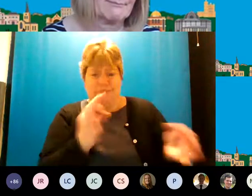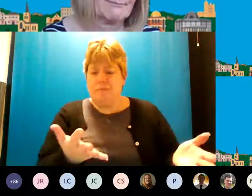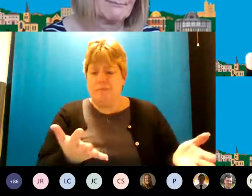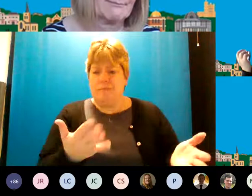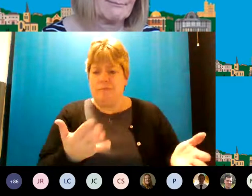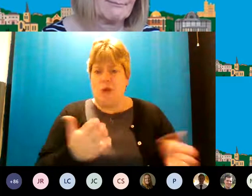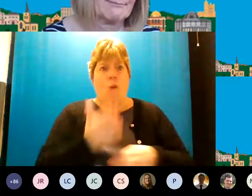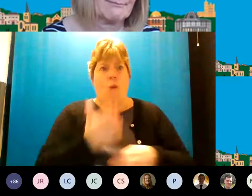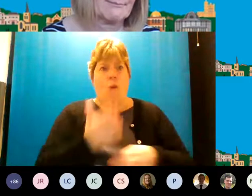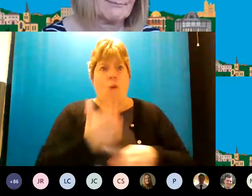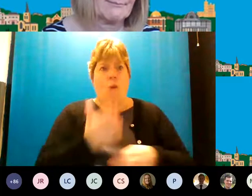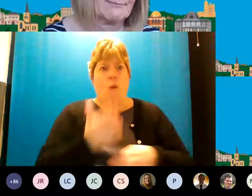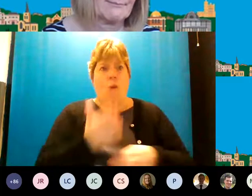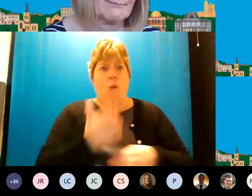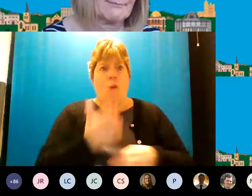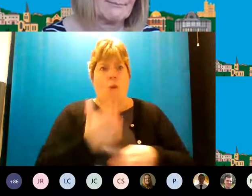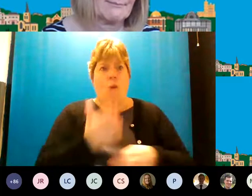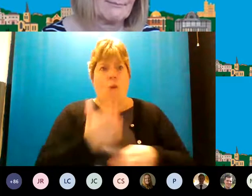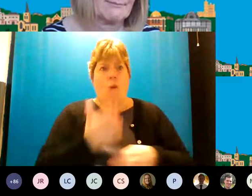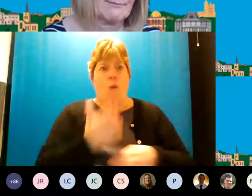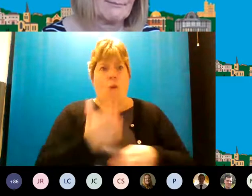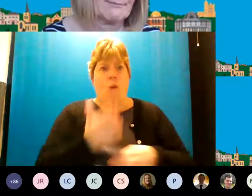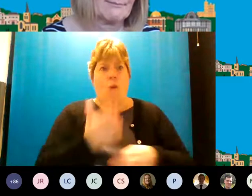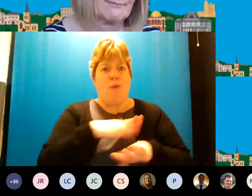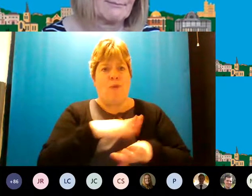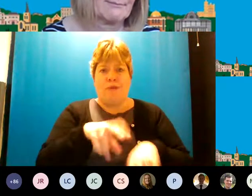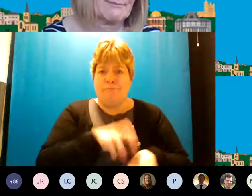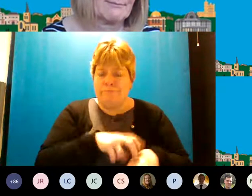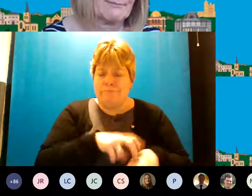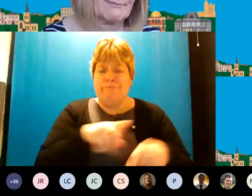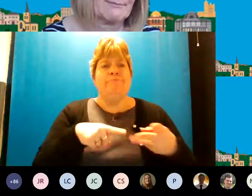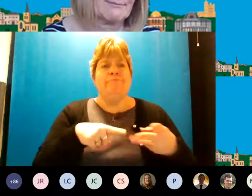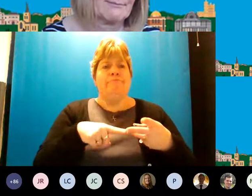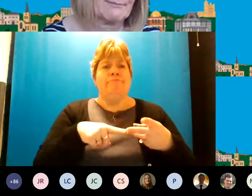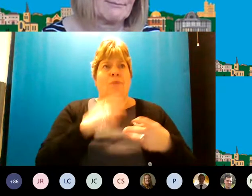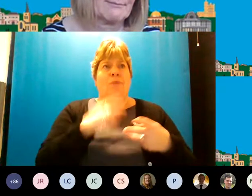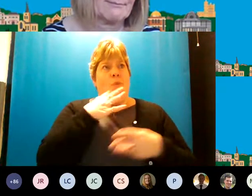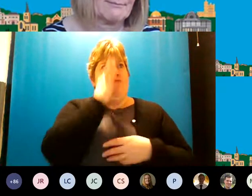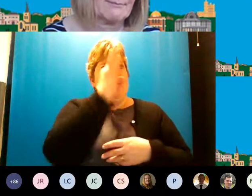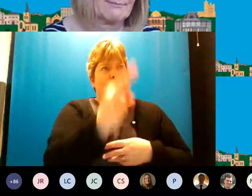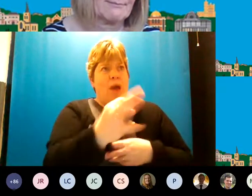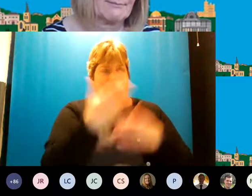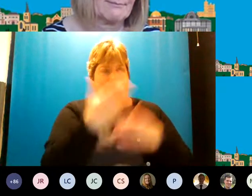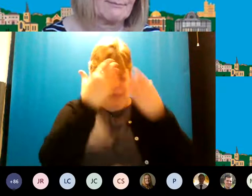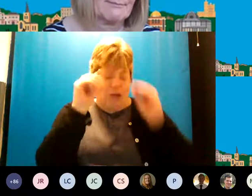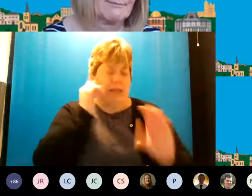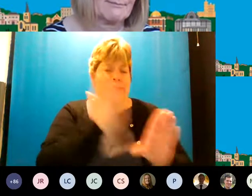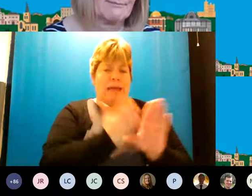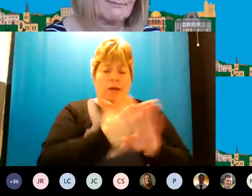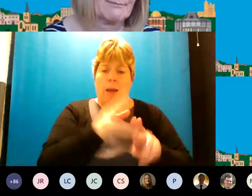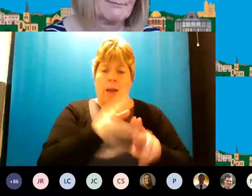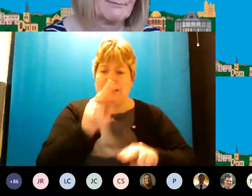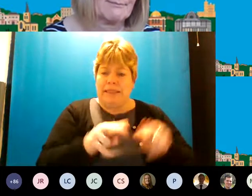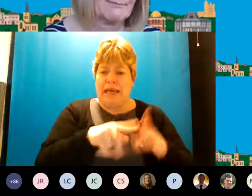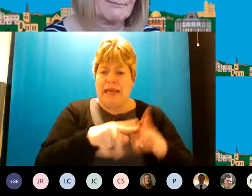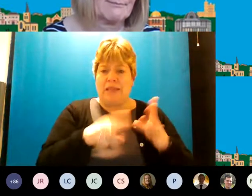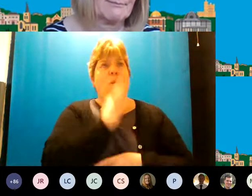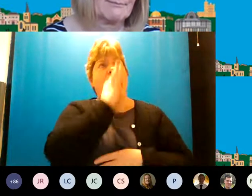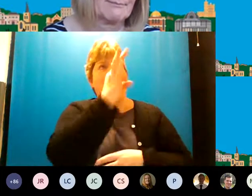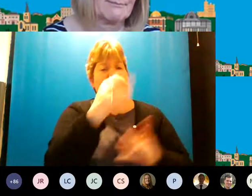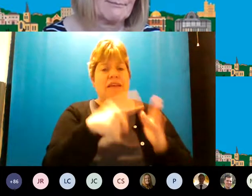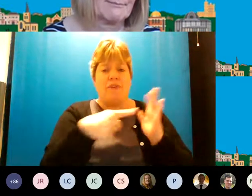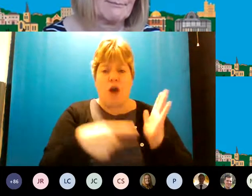going to our gp we're going to our pediatricians we're requesting ed psych assessments we're requesting ots